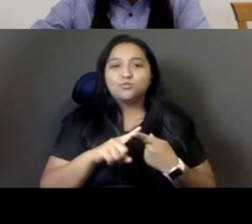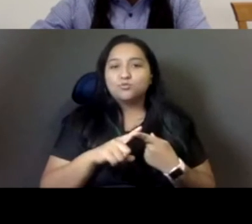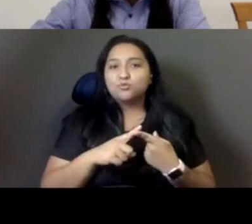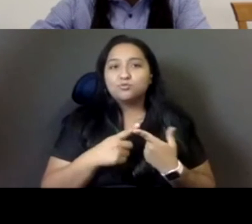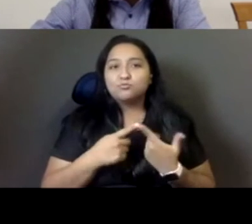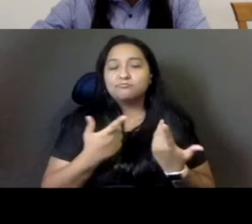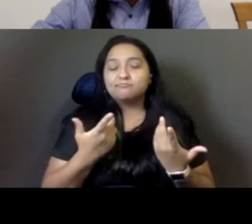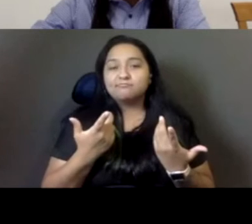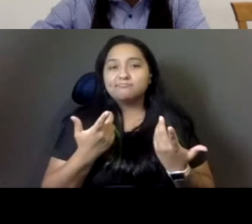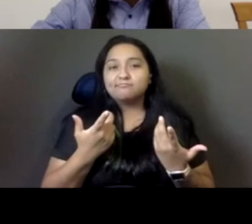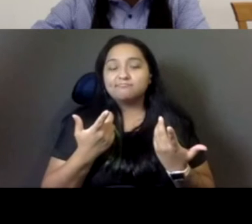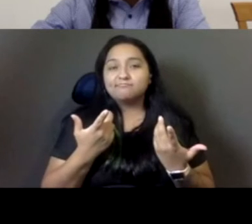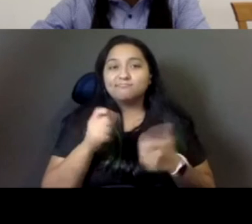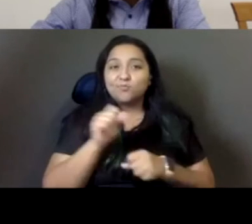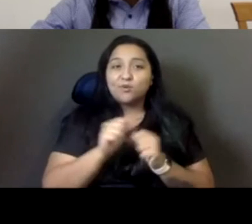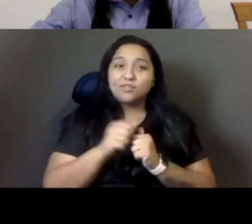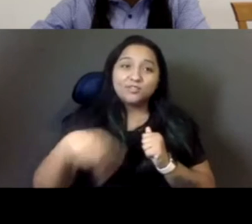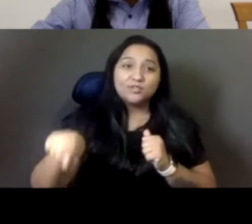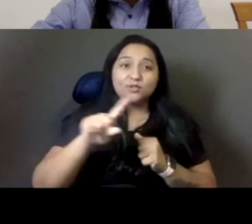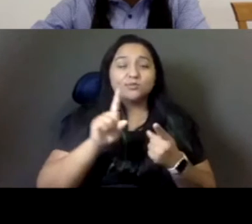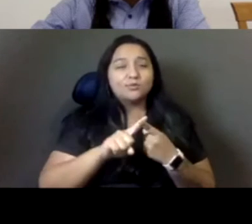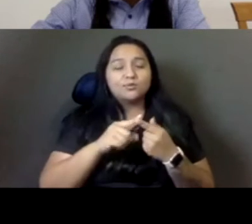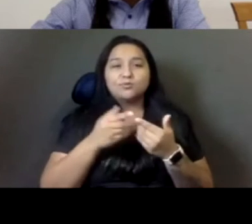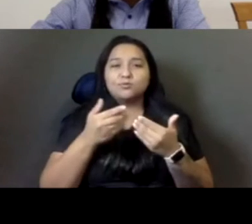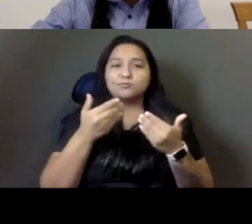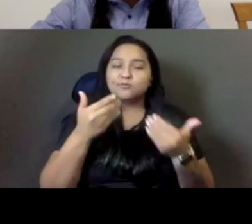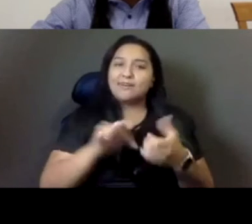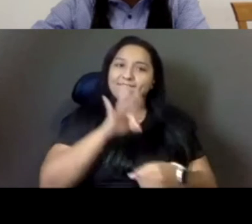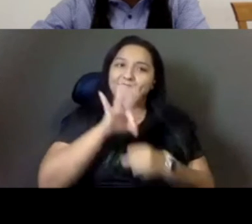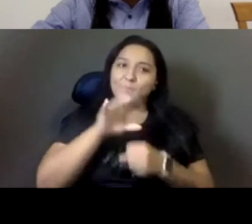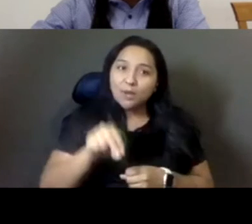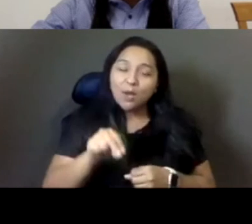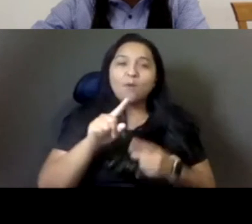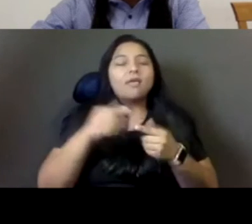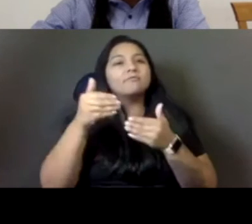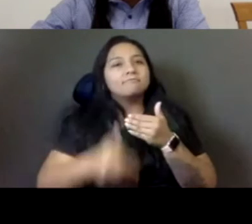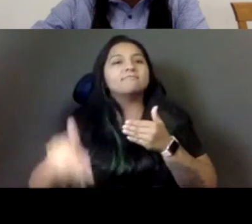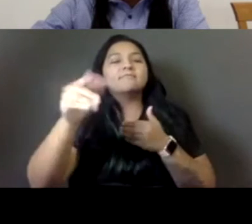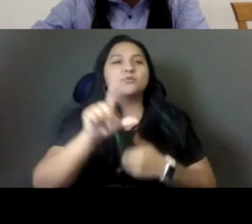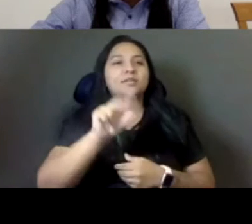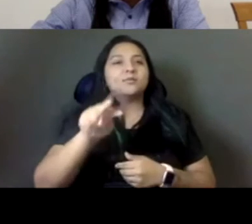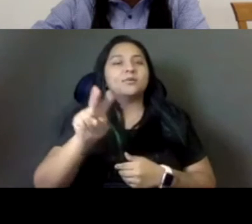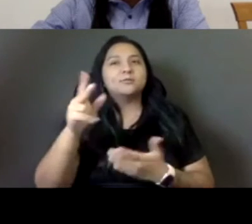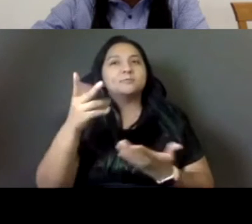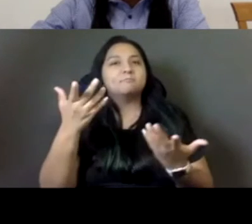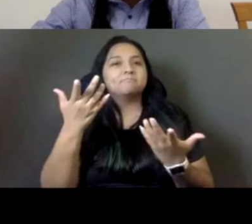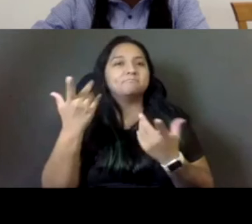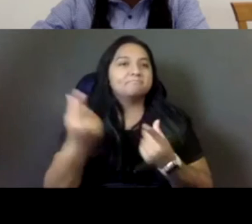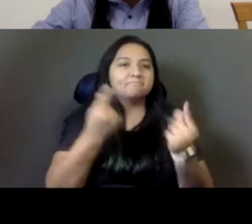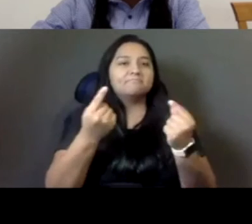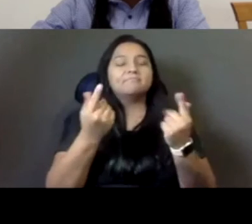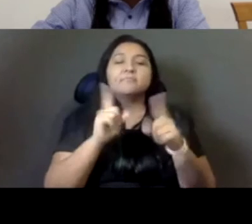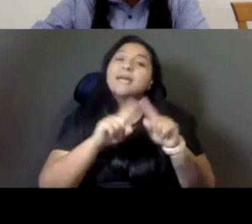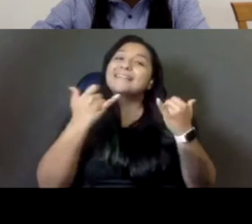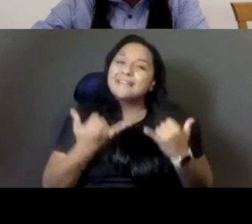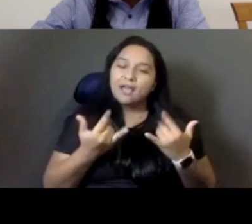very shortly after that, we are rolling right into 2022, but, uh, for now, uh, we'll, we'll, we'll focus on the task at hand, which